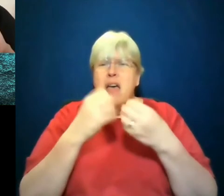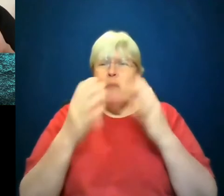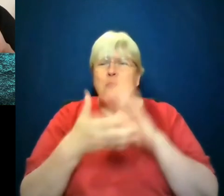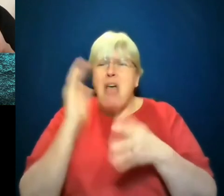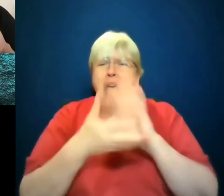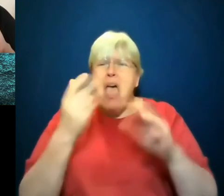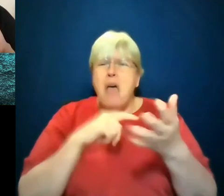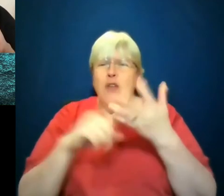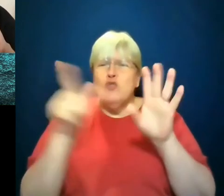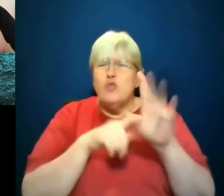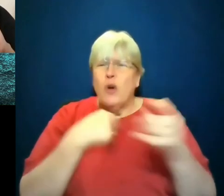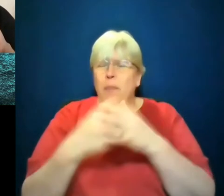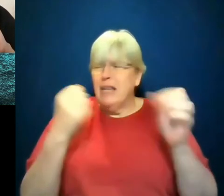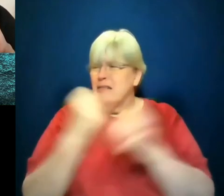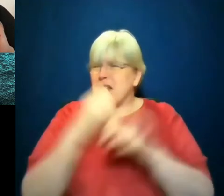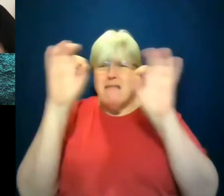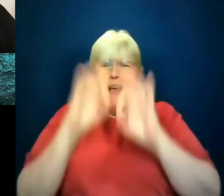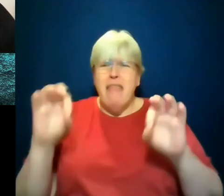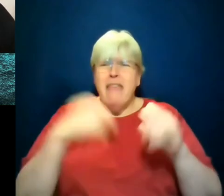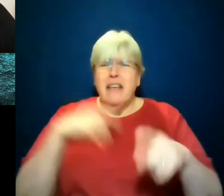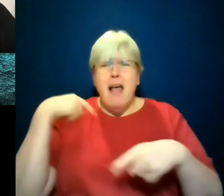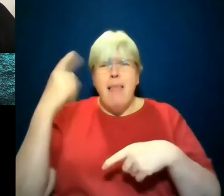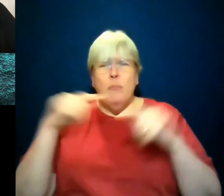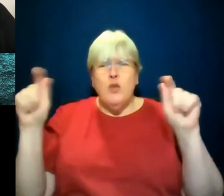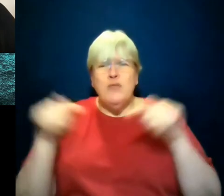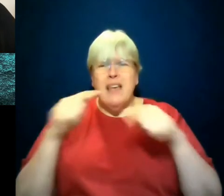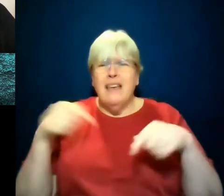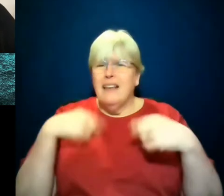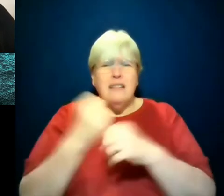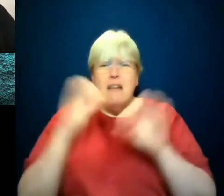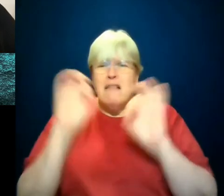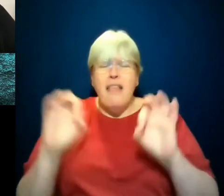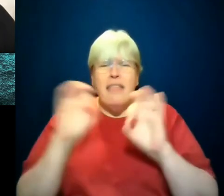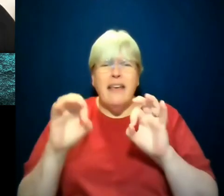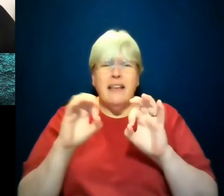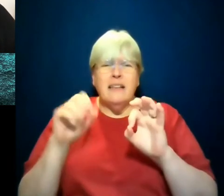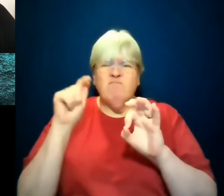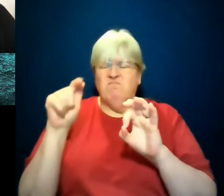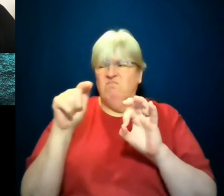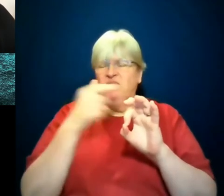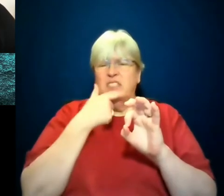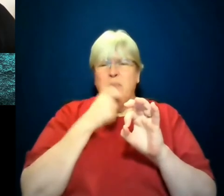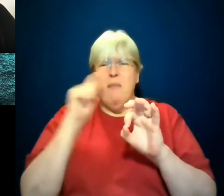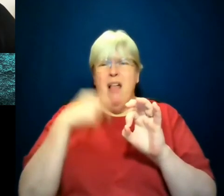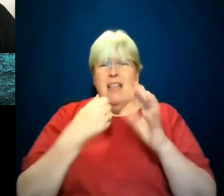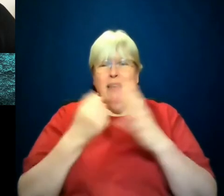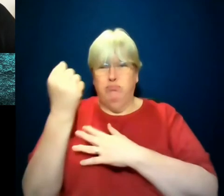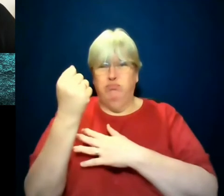been killed for playing loud music, done nothing. And these people stormed the Capitol building.